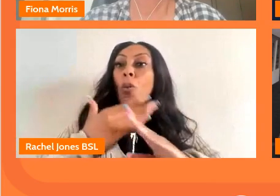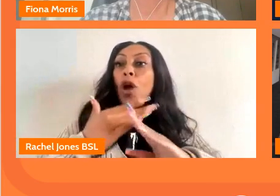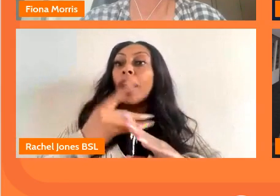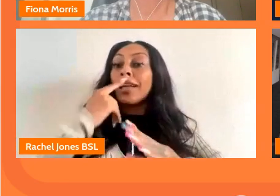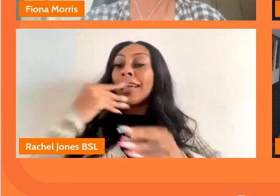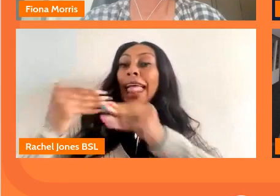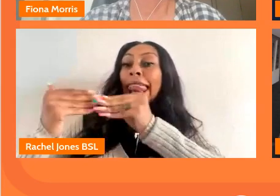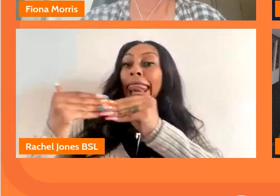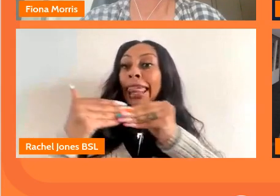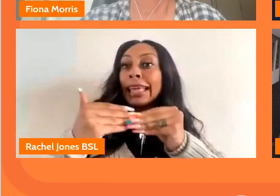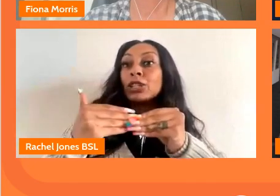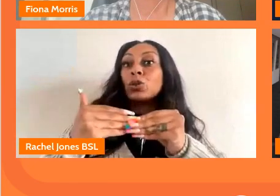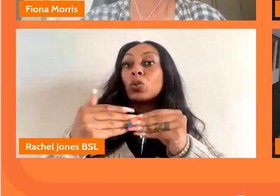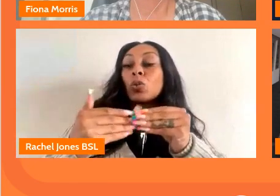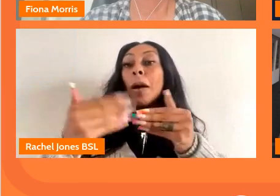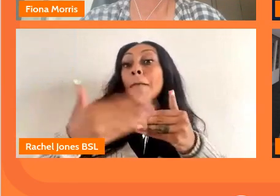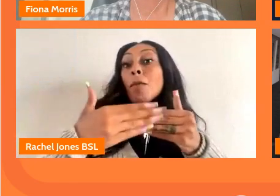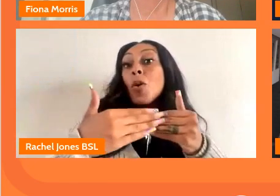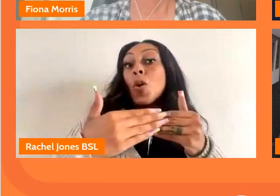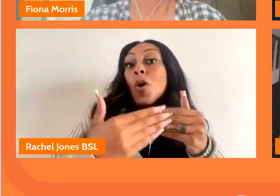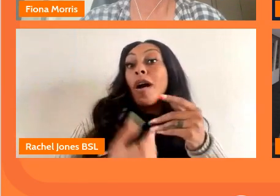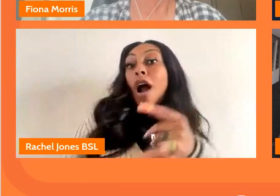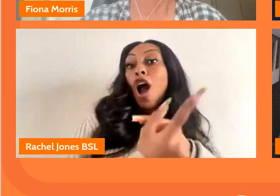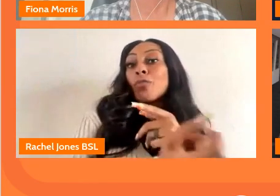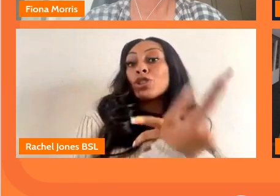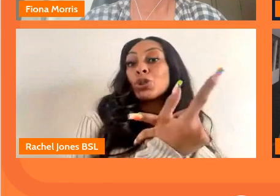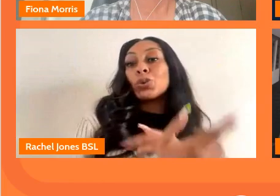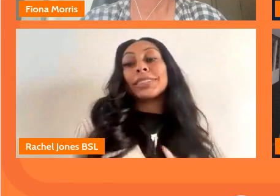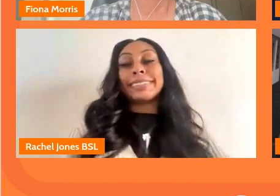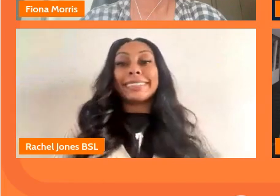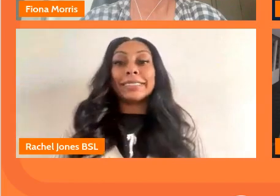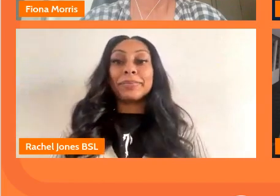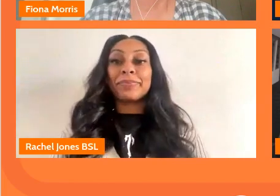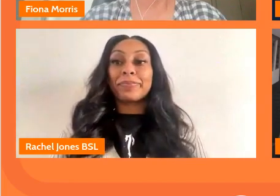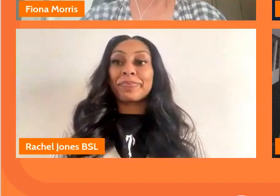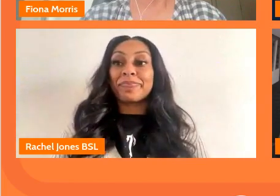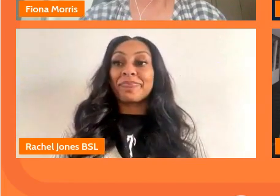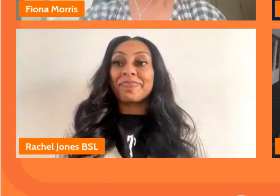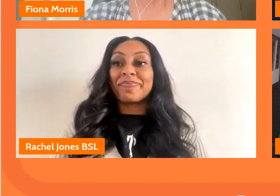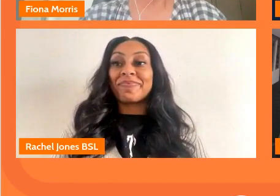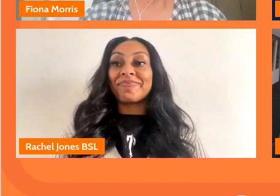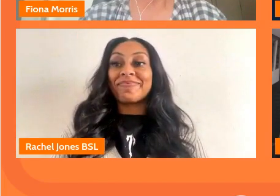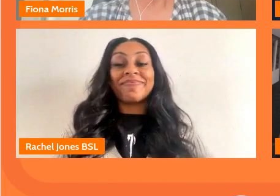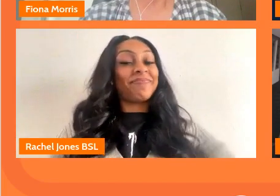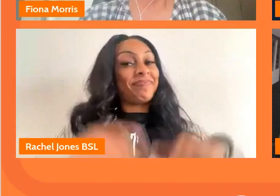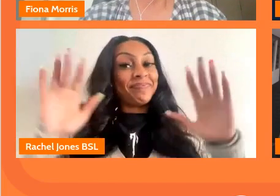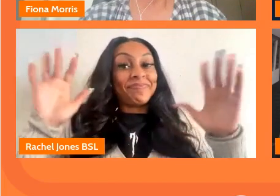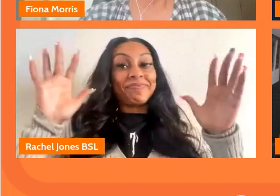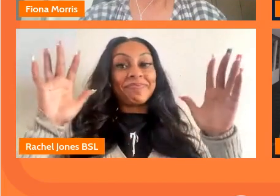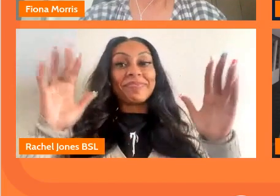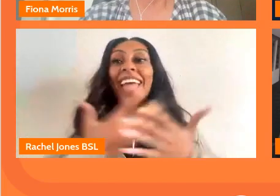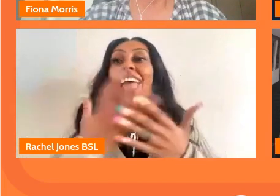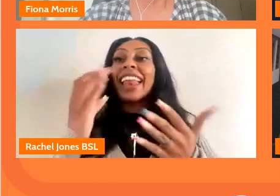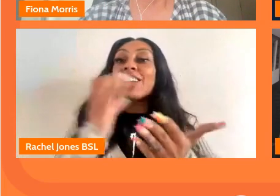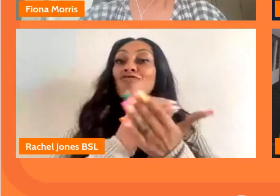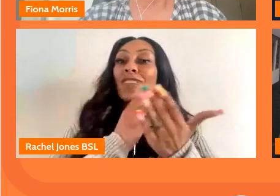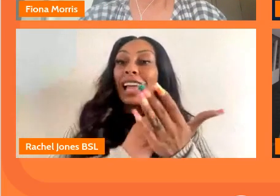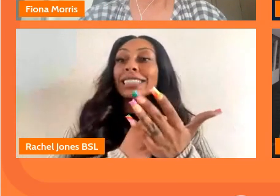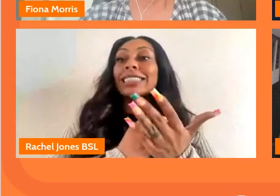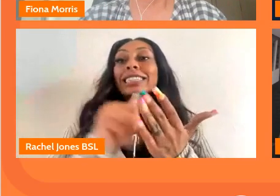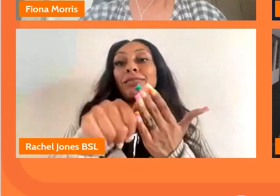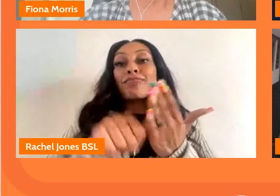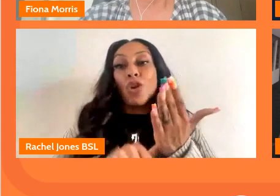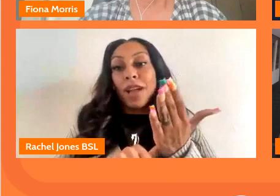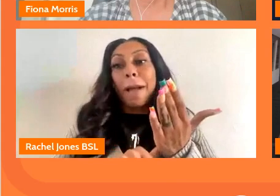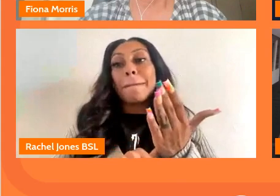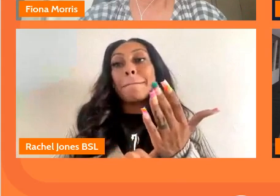lead on to future things and that kind of element is still incredibly important so all kudos and credit to any program that includes that as an element i think it should